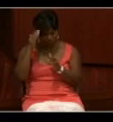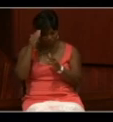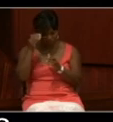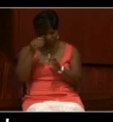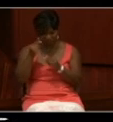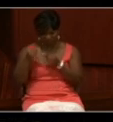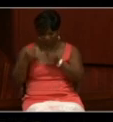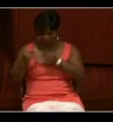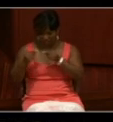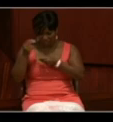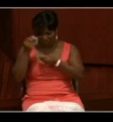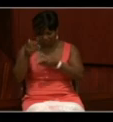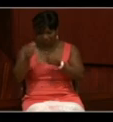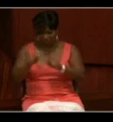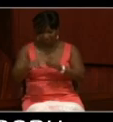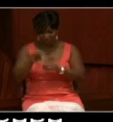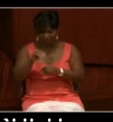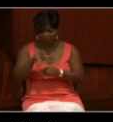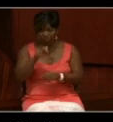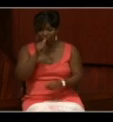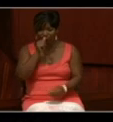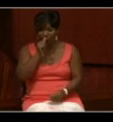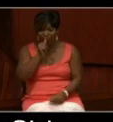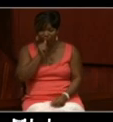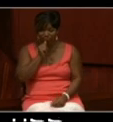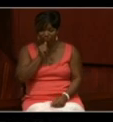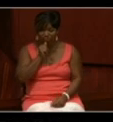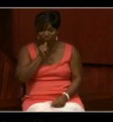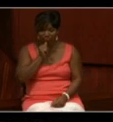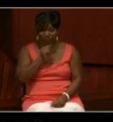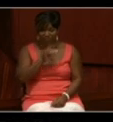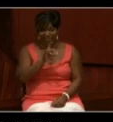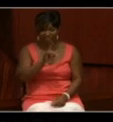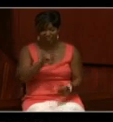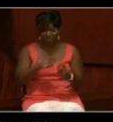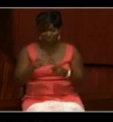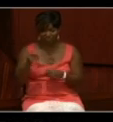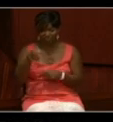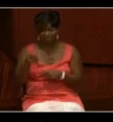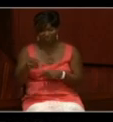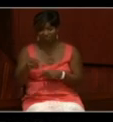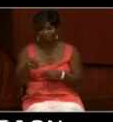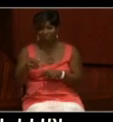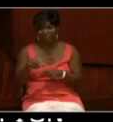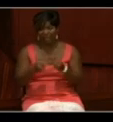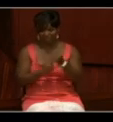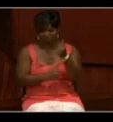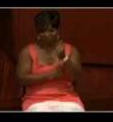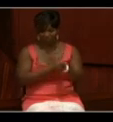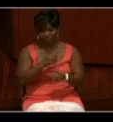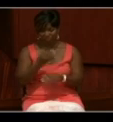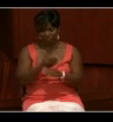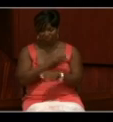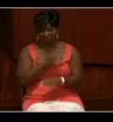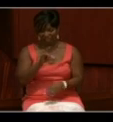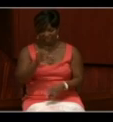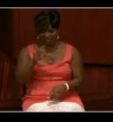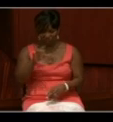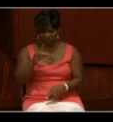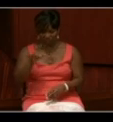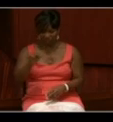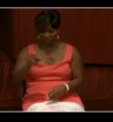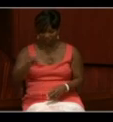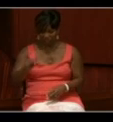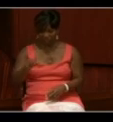information that one can find. So if you'll bear with me. 8 to 12, anchored as before. 800, the USS Reno